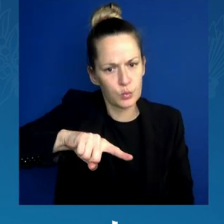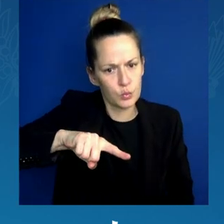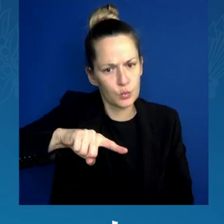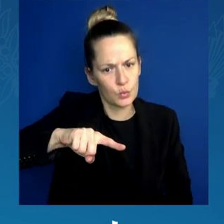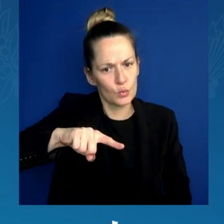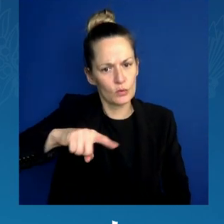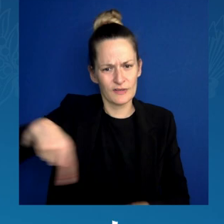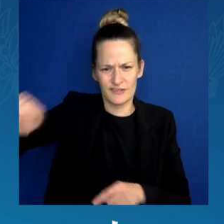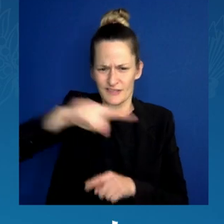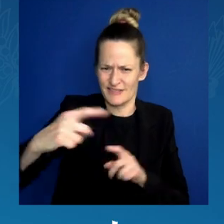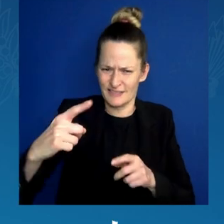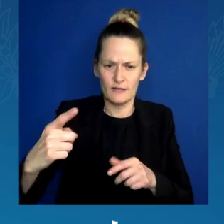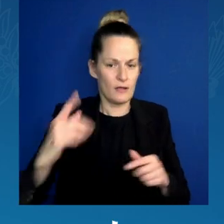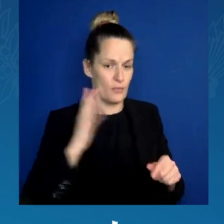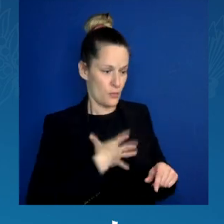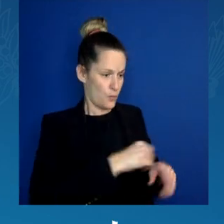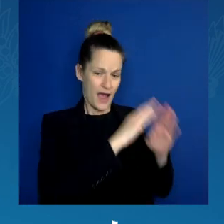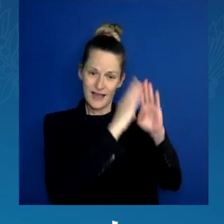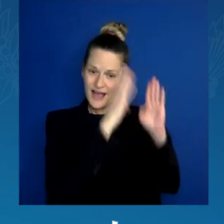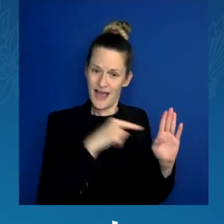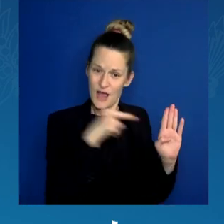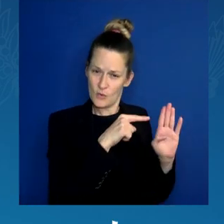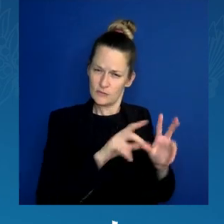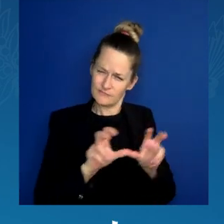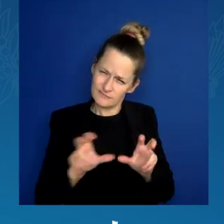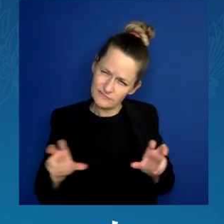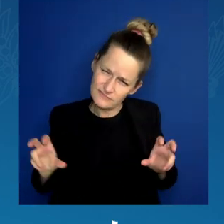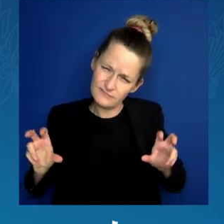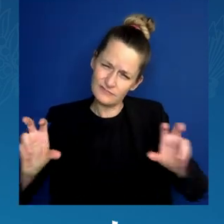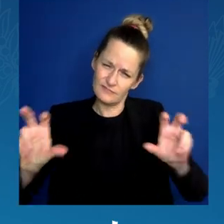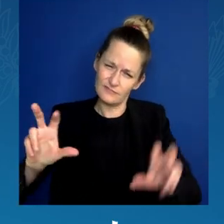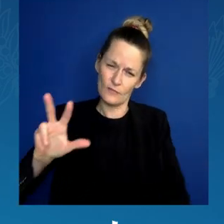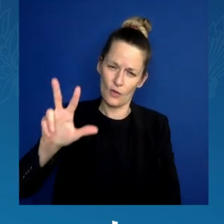and counselors and other mental health professionals.